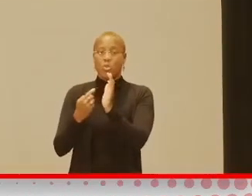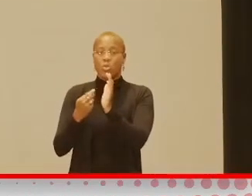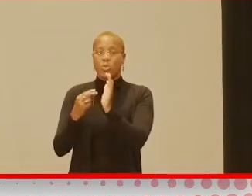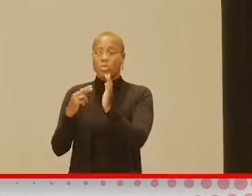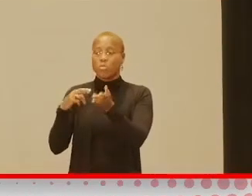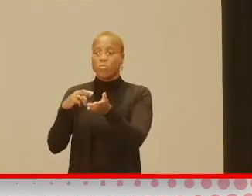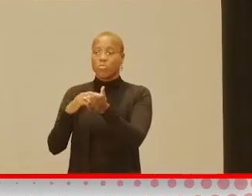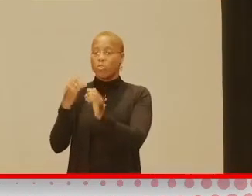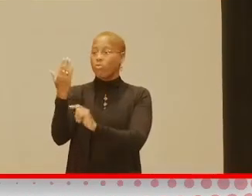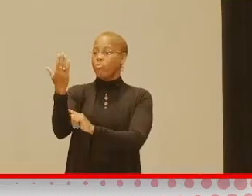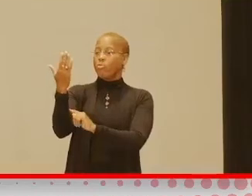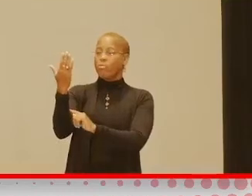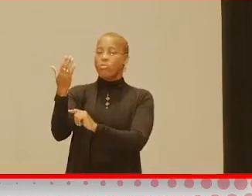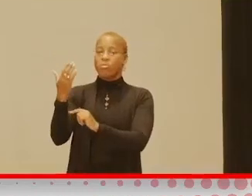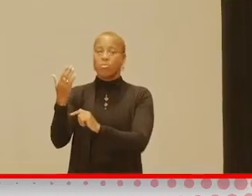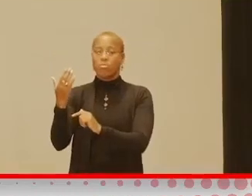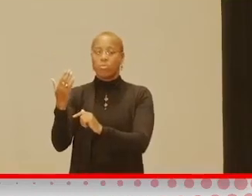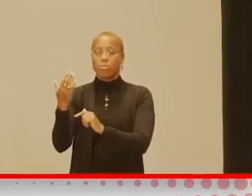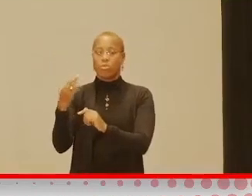you know,